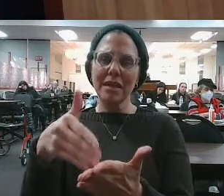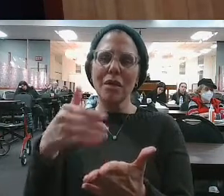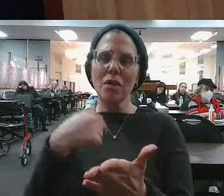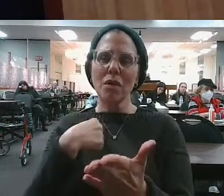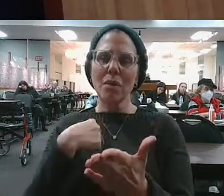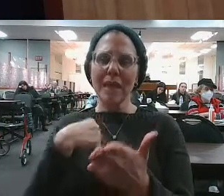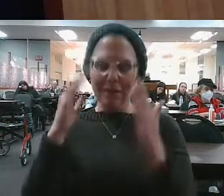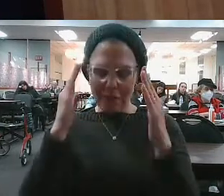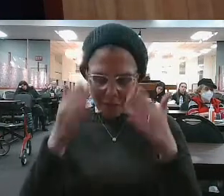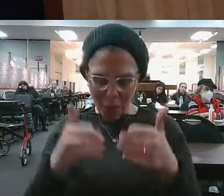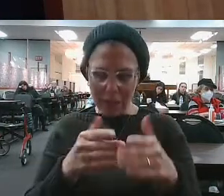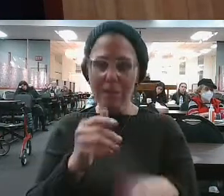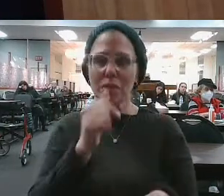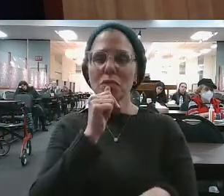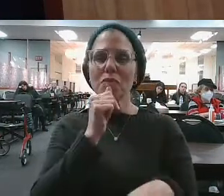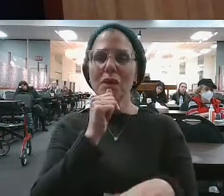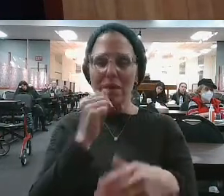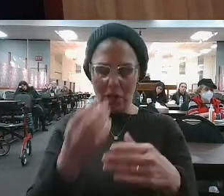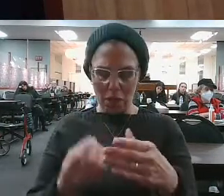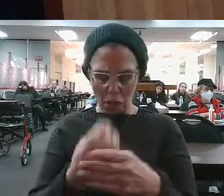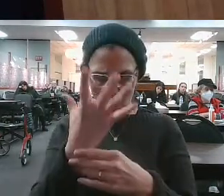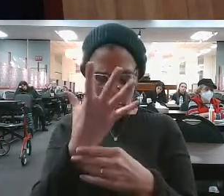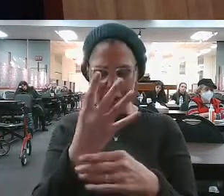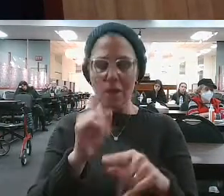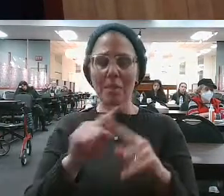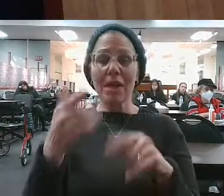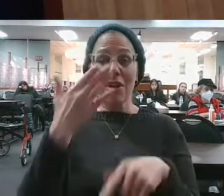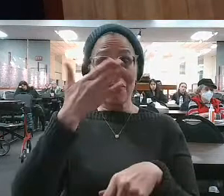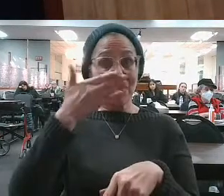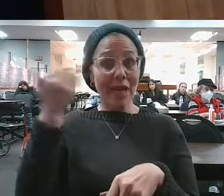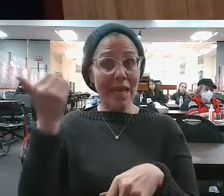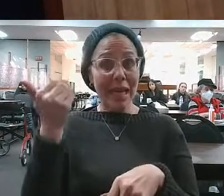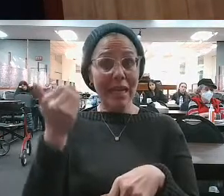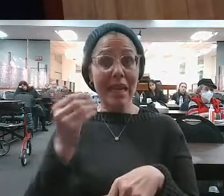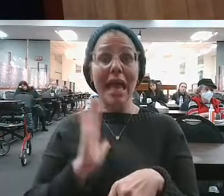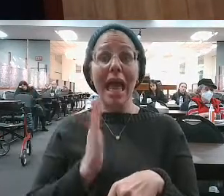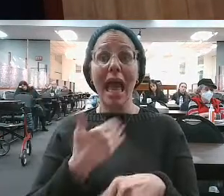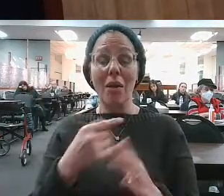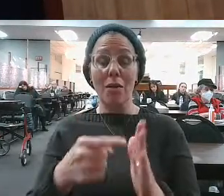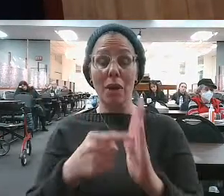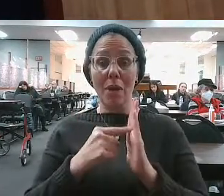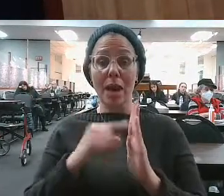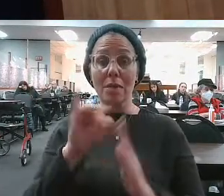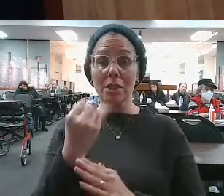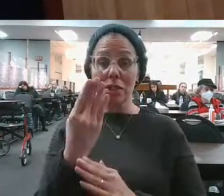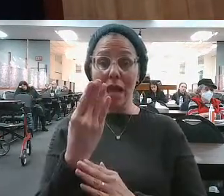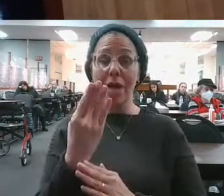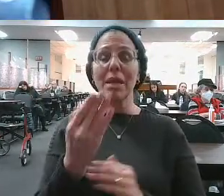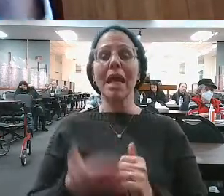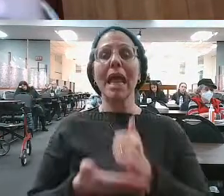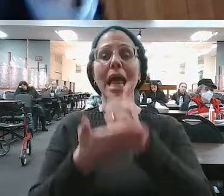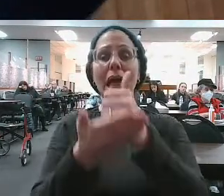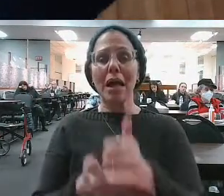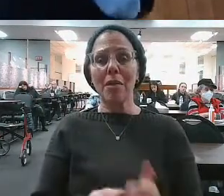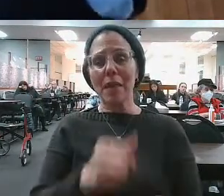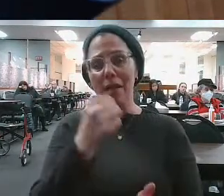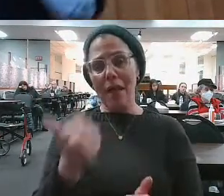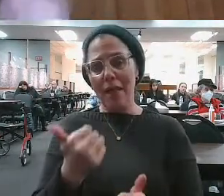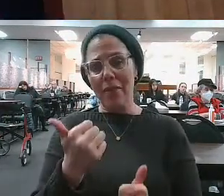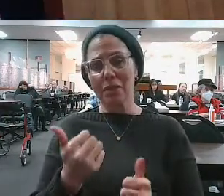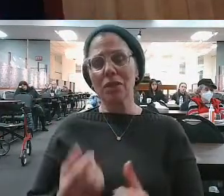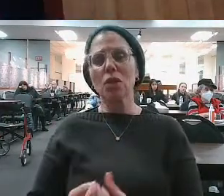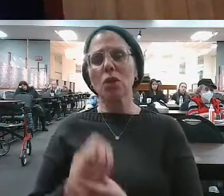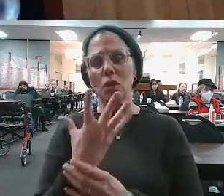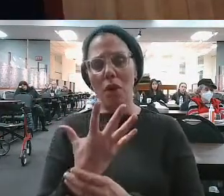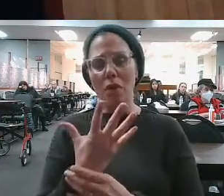growth, but we forget that it is our mandate and our obligation to facilitate and enable growth in others as well.